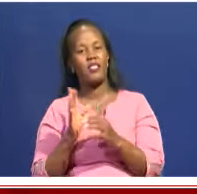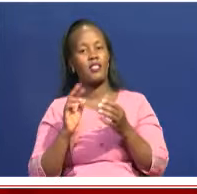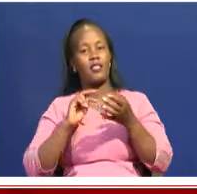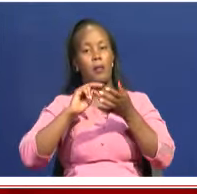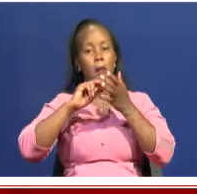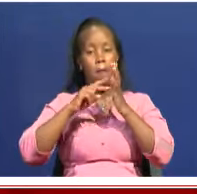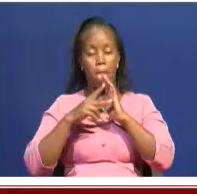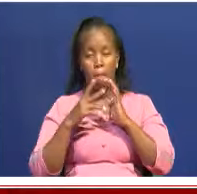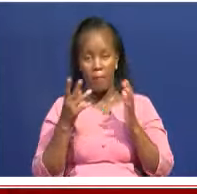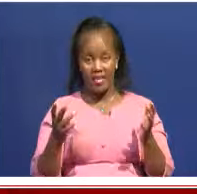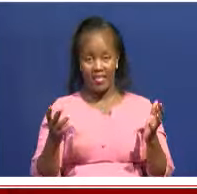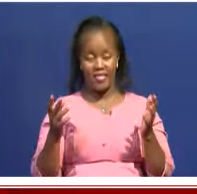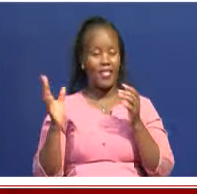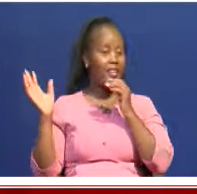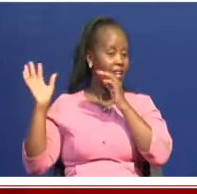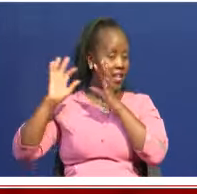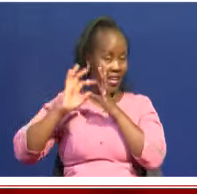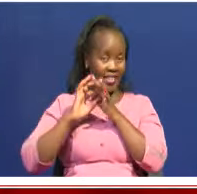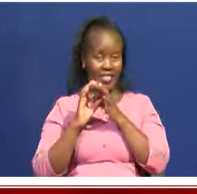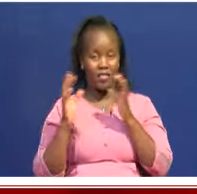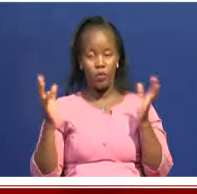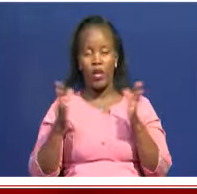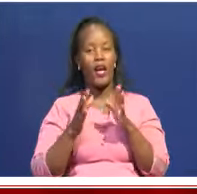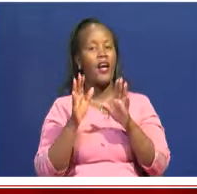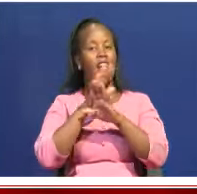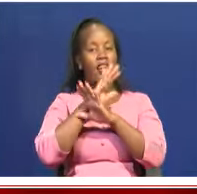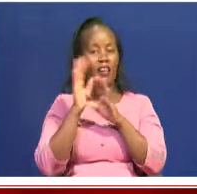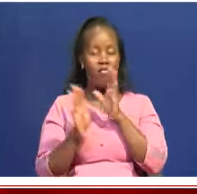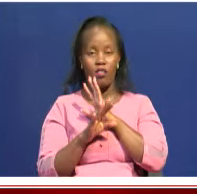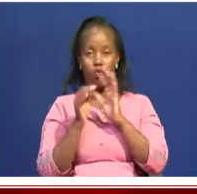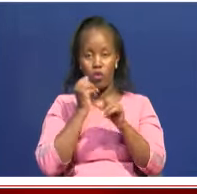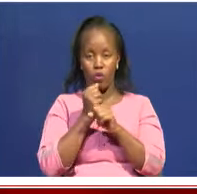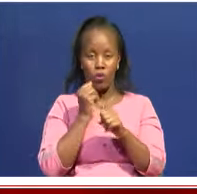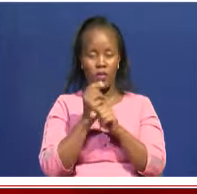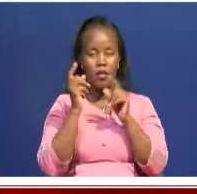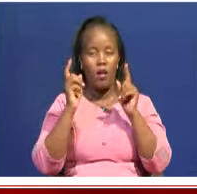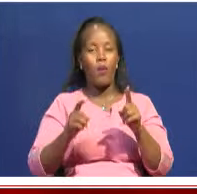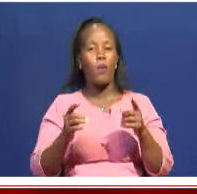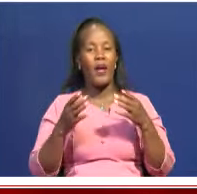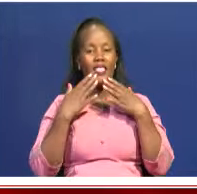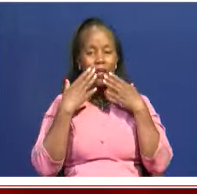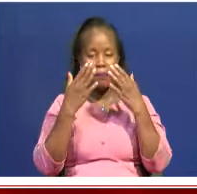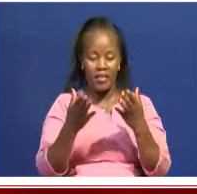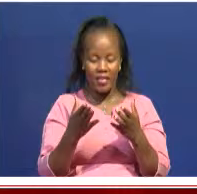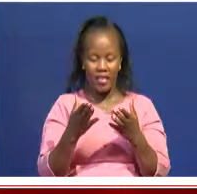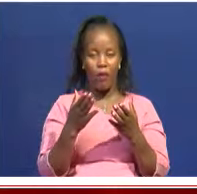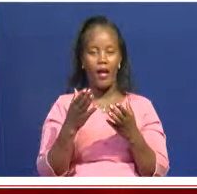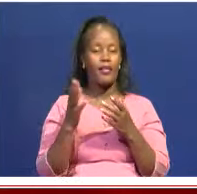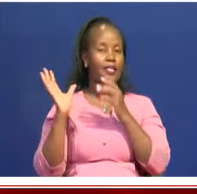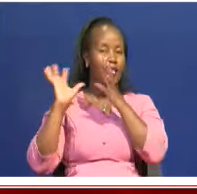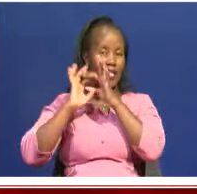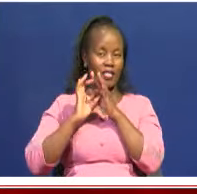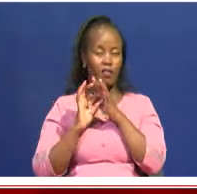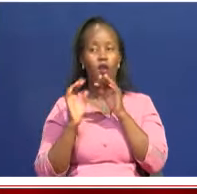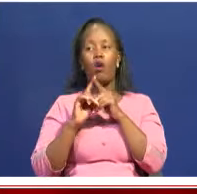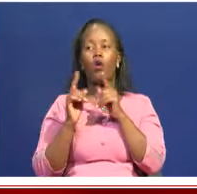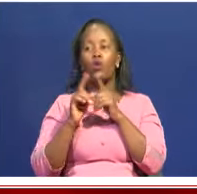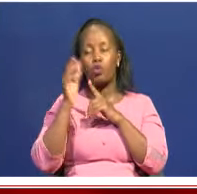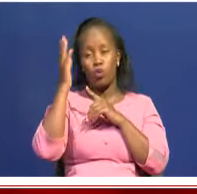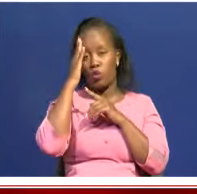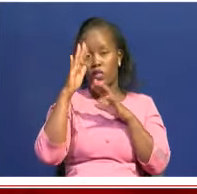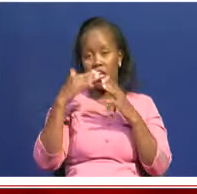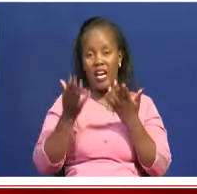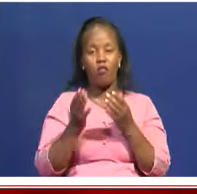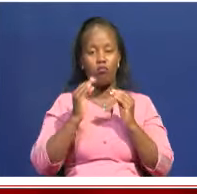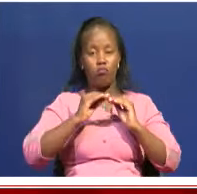is where now all that we do is ensure that we appreciate our cultures and we inculcate the appreciation of cultures in our